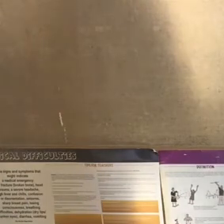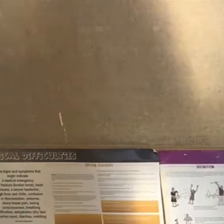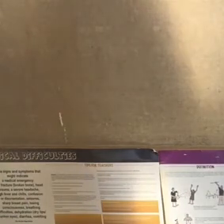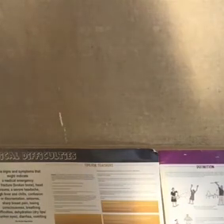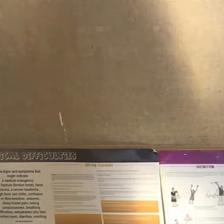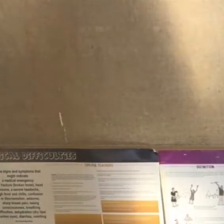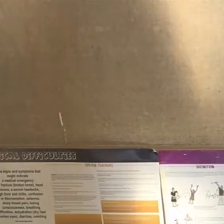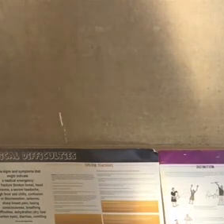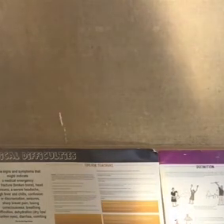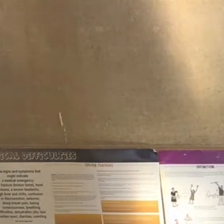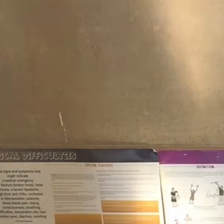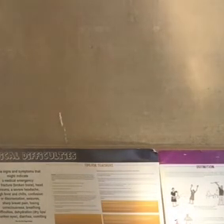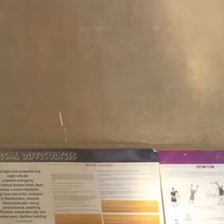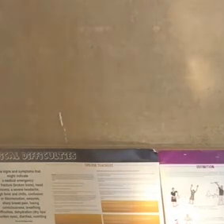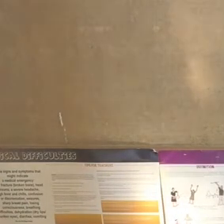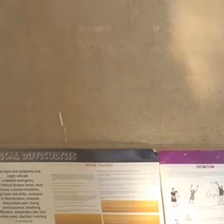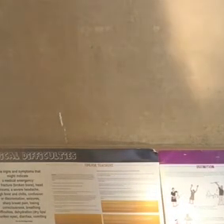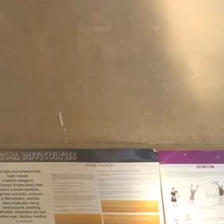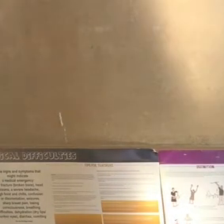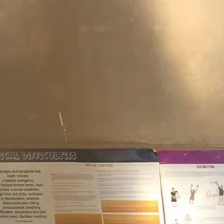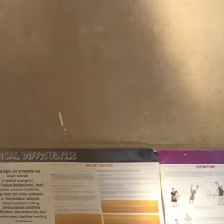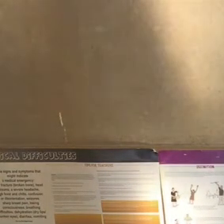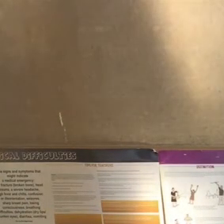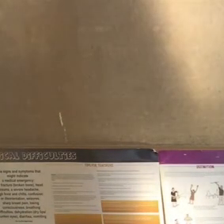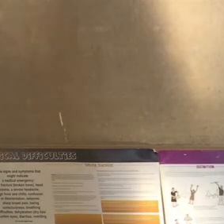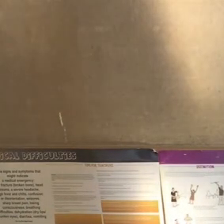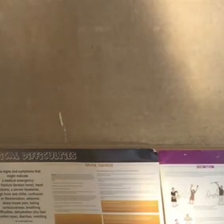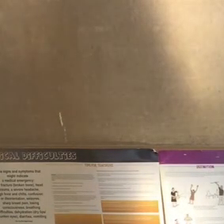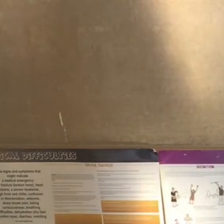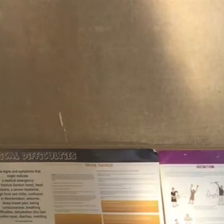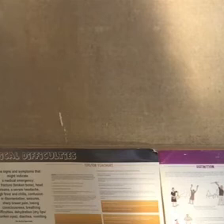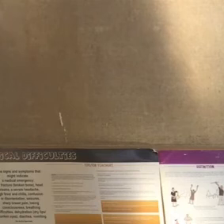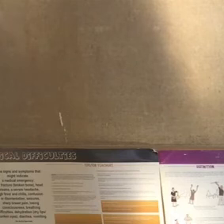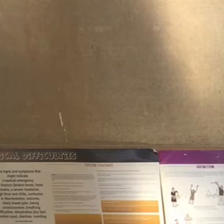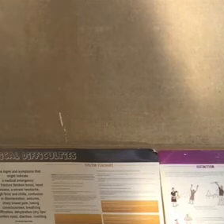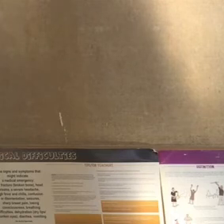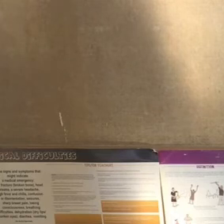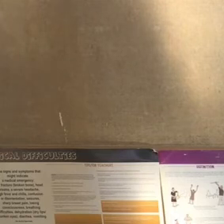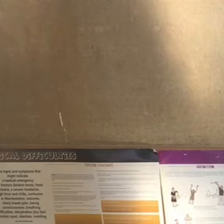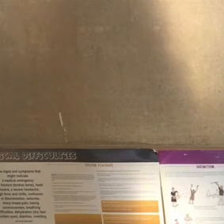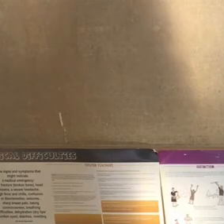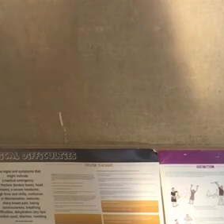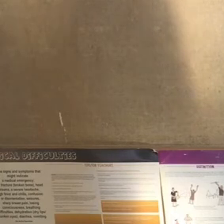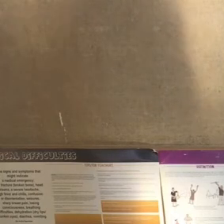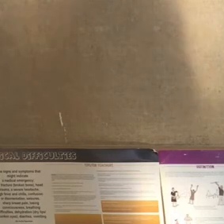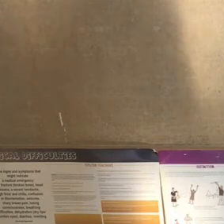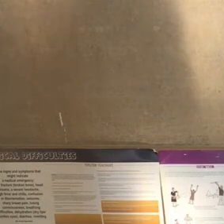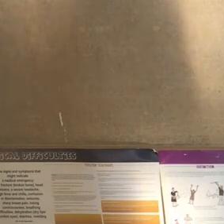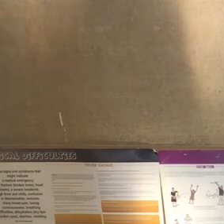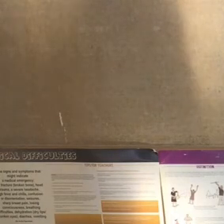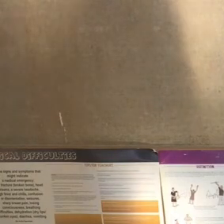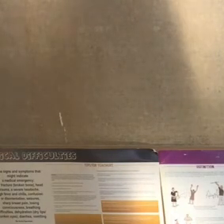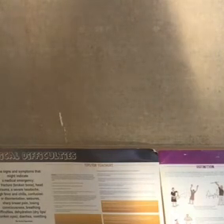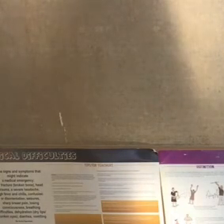booklets from my learners we are explaining to the teachers to the parents when they come and get the books how they